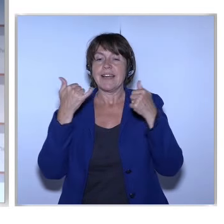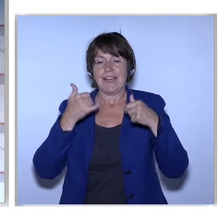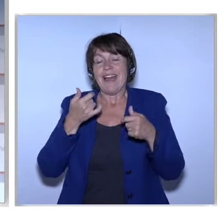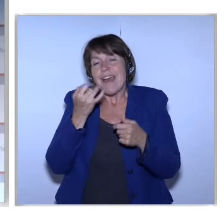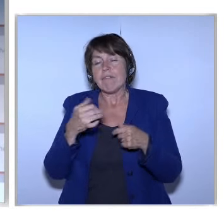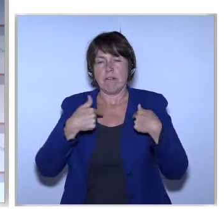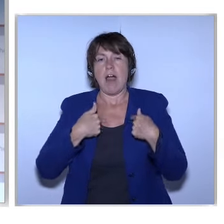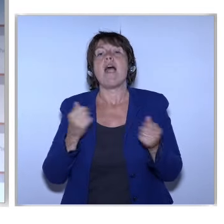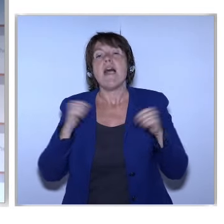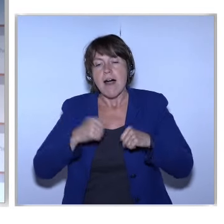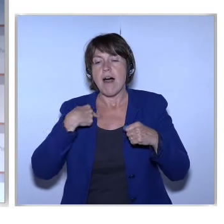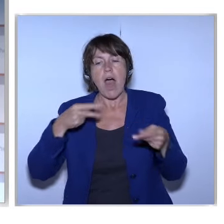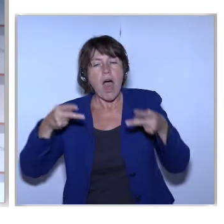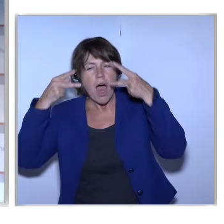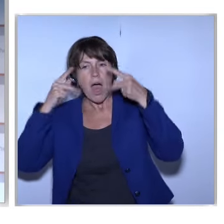Thank You Very Much